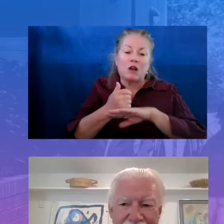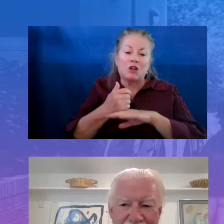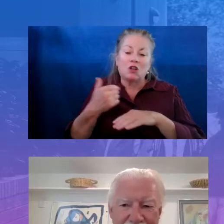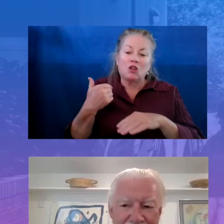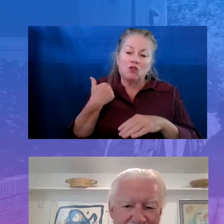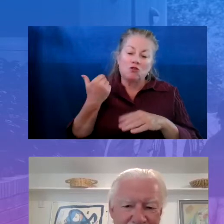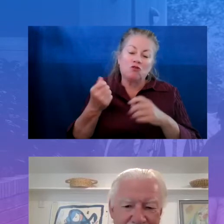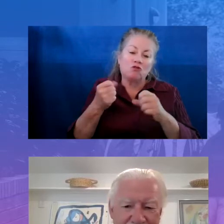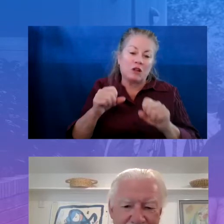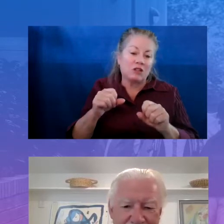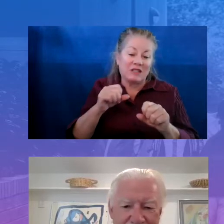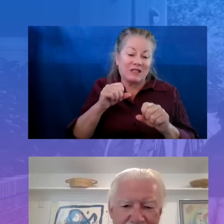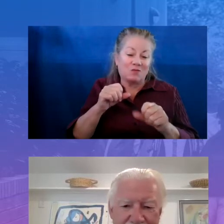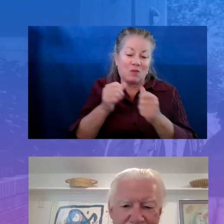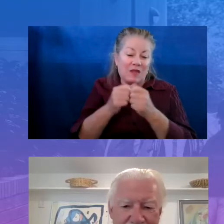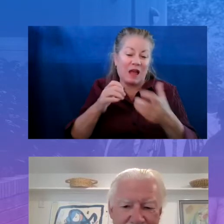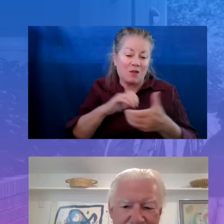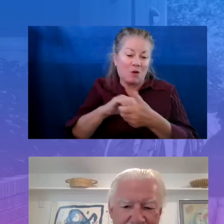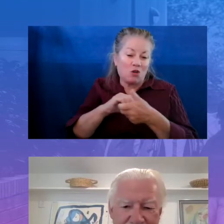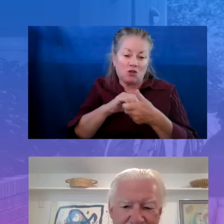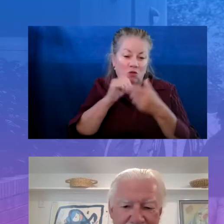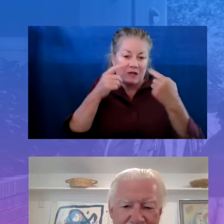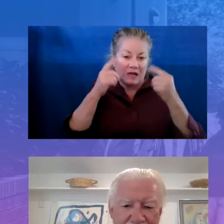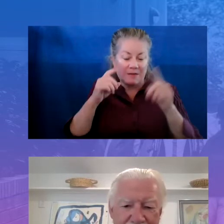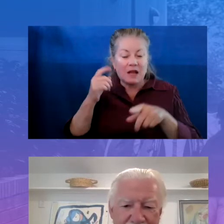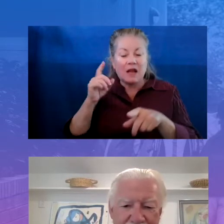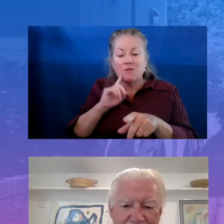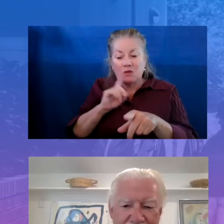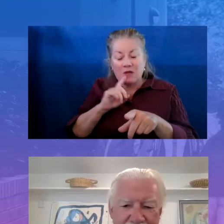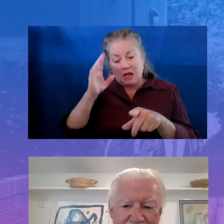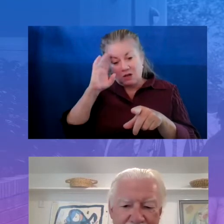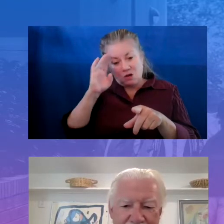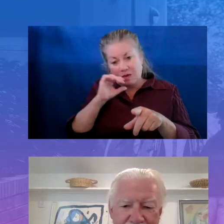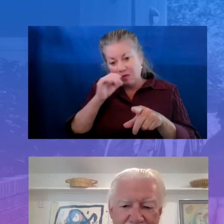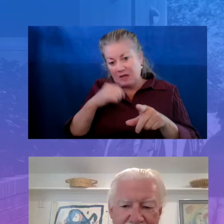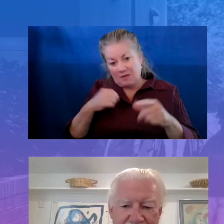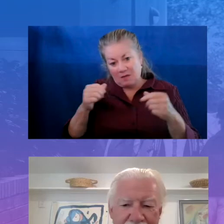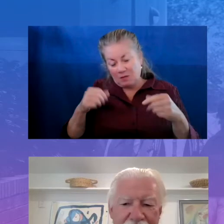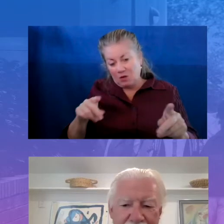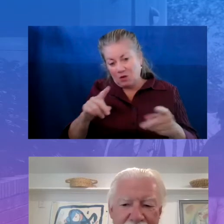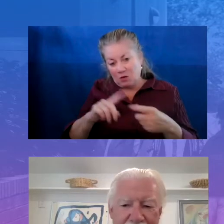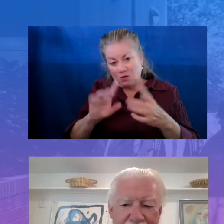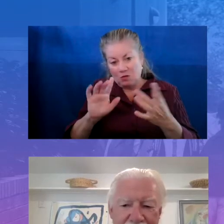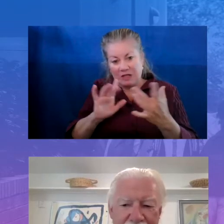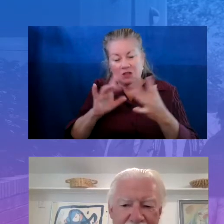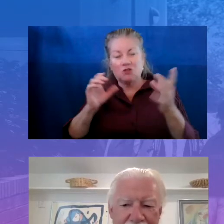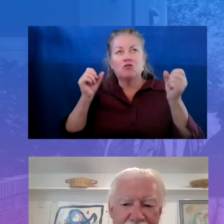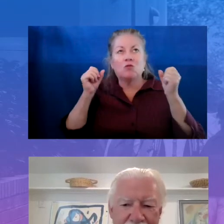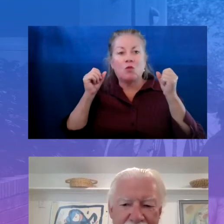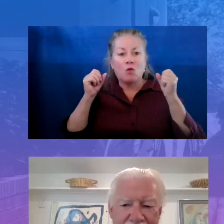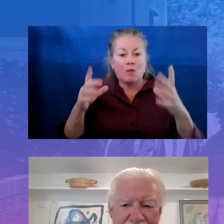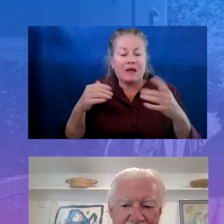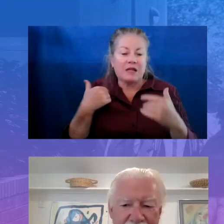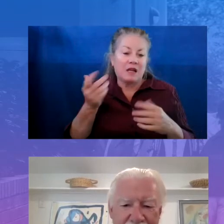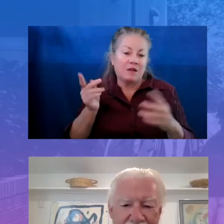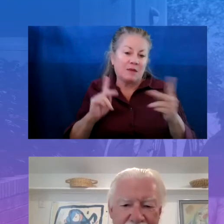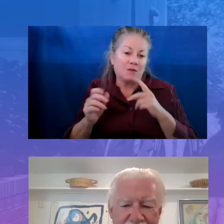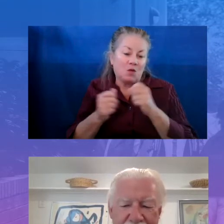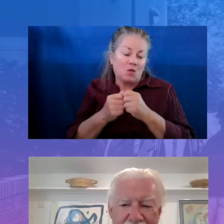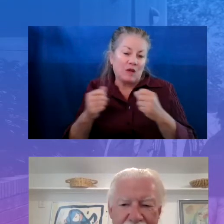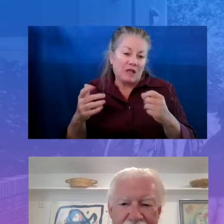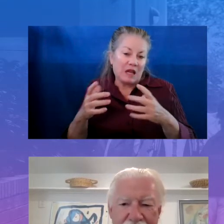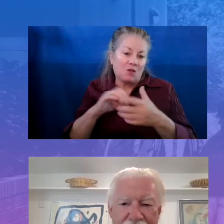Absolutely. and I know that we would not have the opportunity to reach so many young people without the cooperation and the